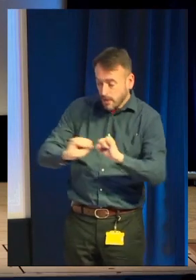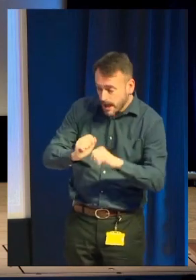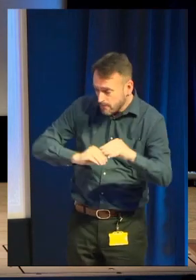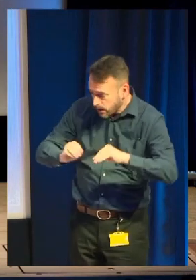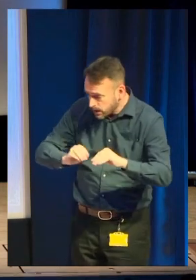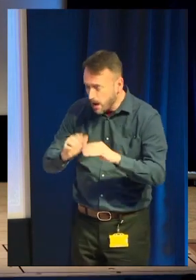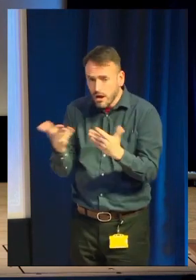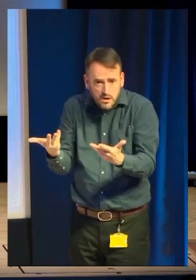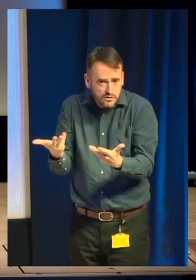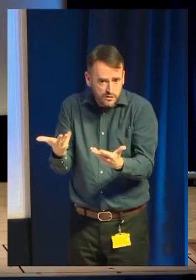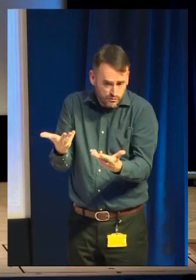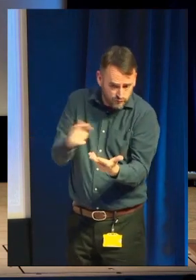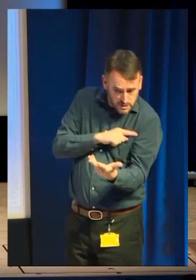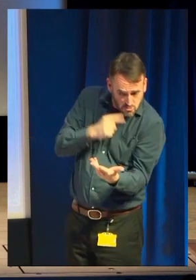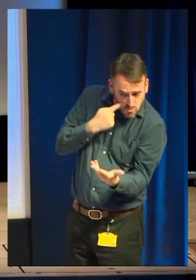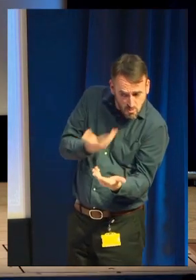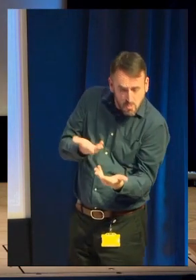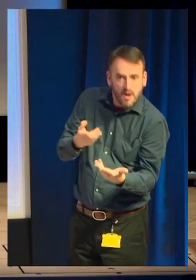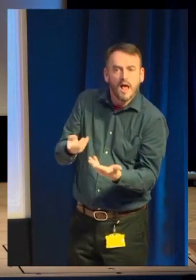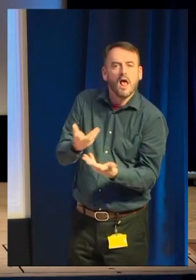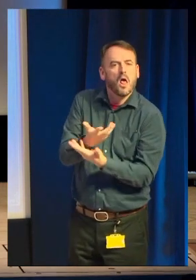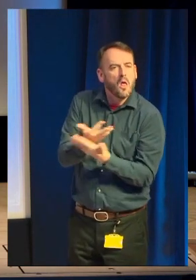I hear a lot of similar things.